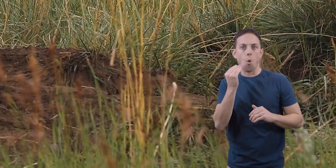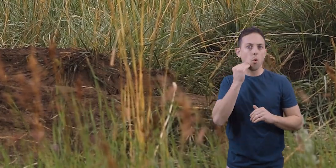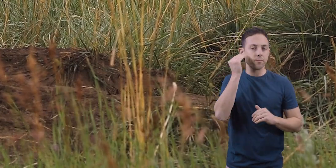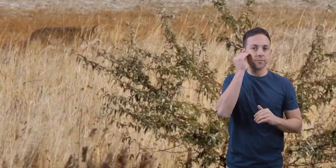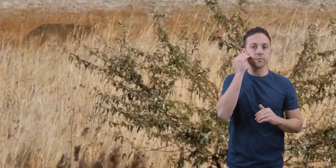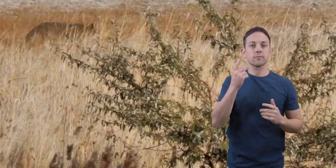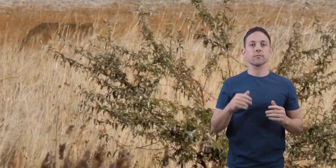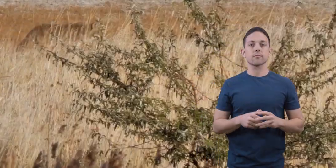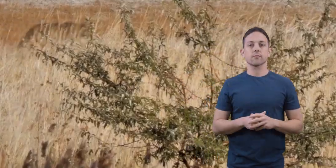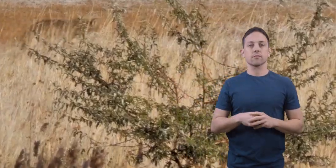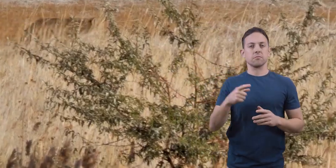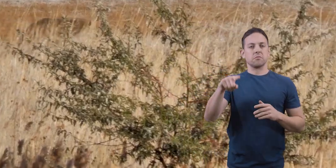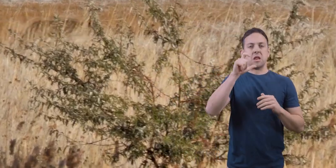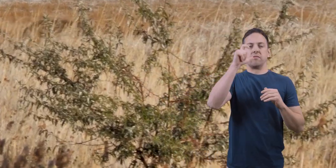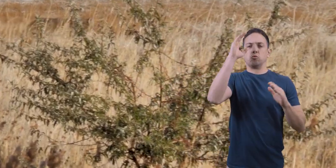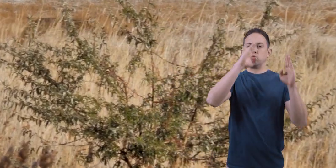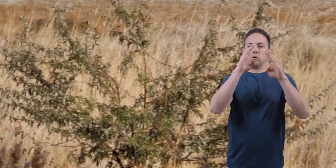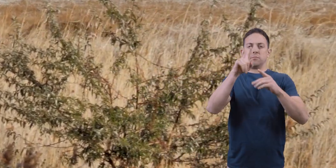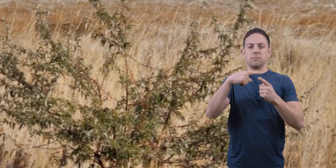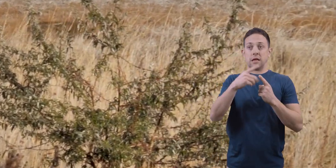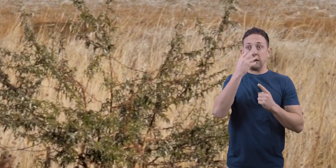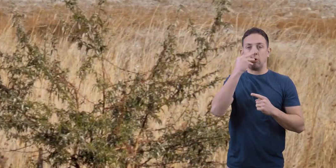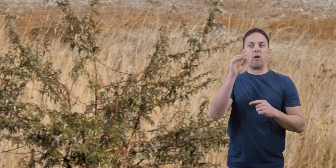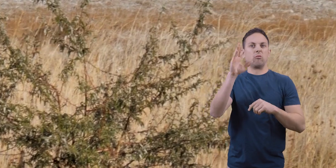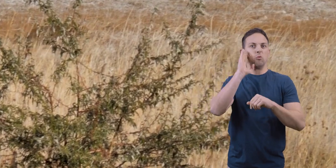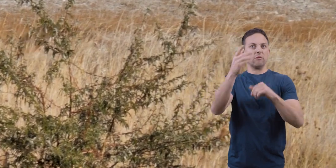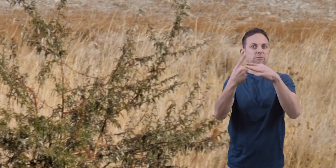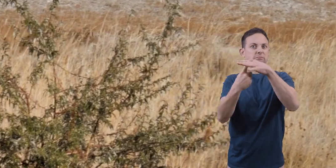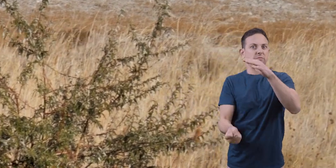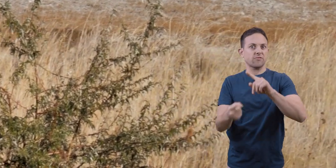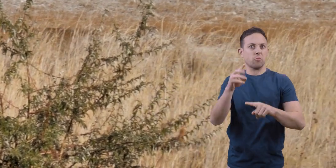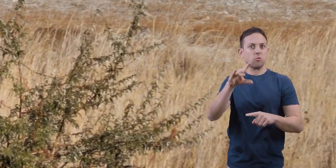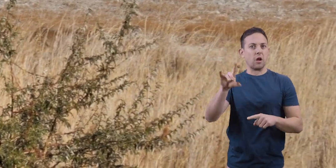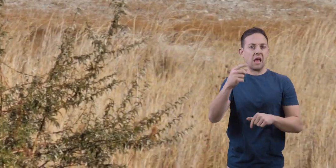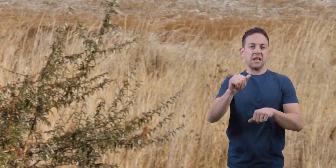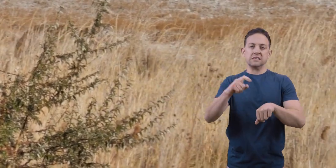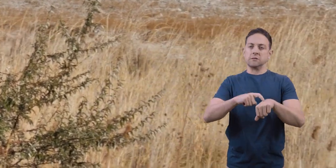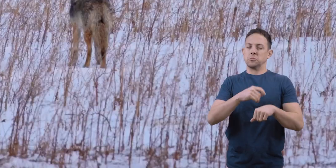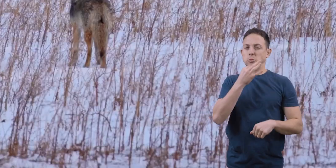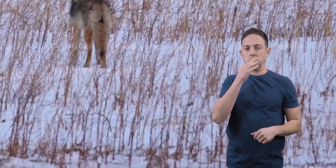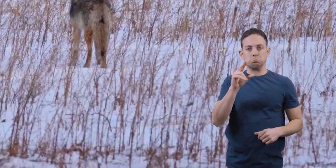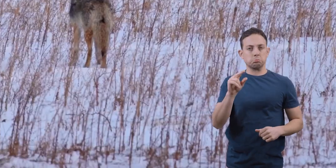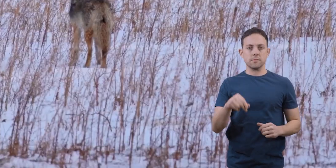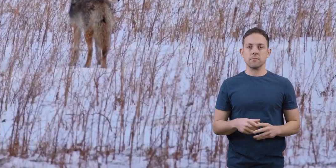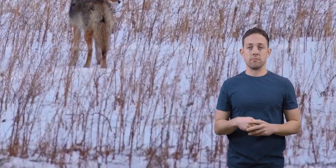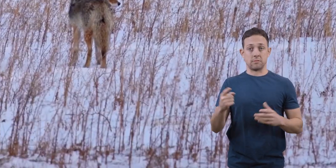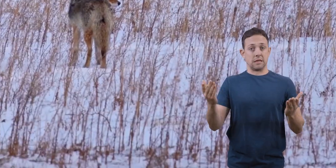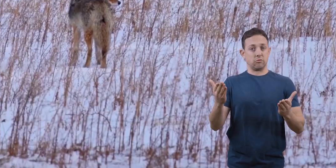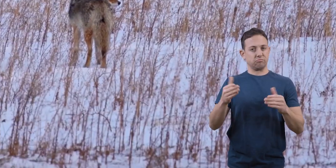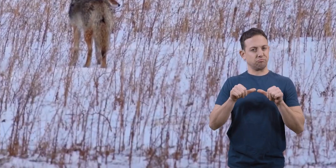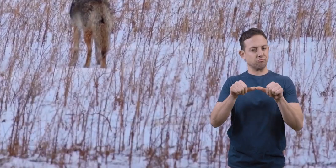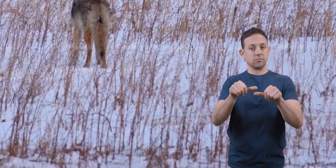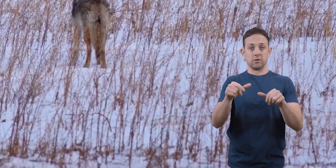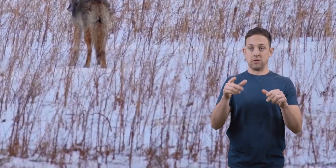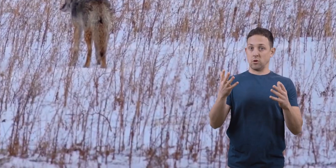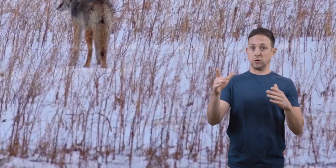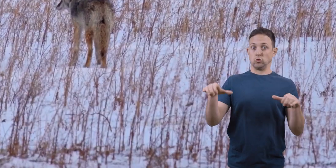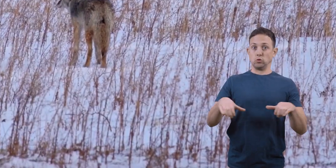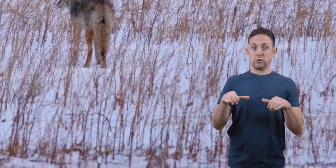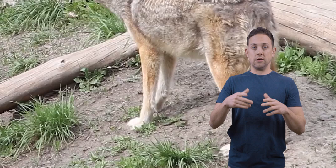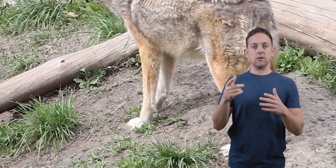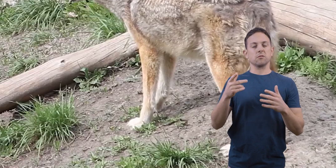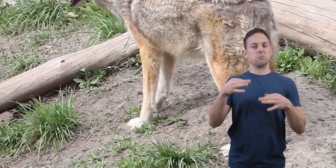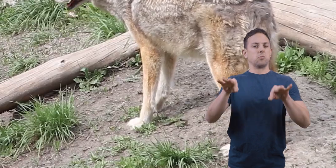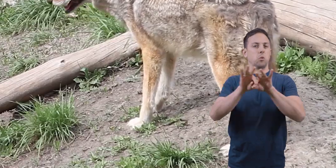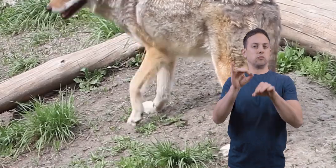homes. You don't have to worry that coyotes will disappear from the wild anytime soon. They're here to stay and continue doing their